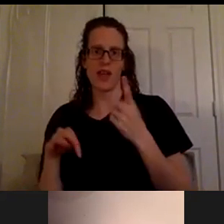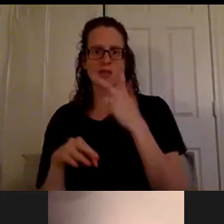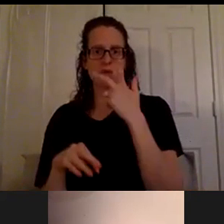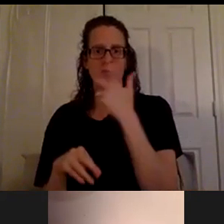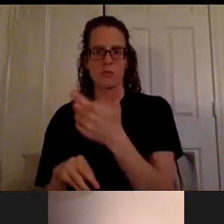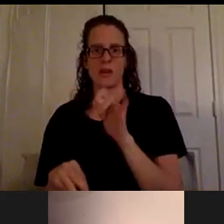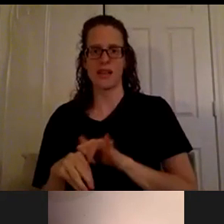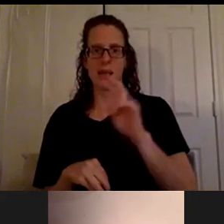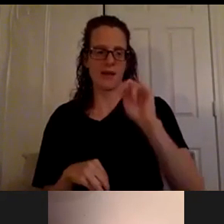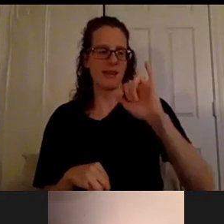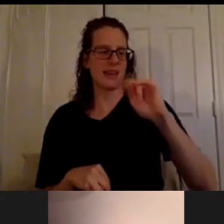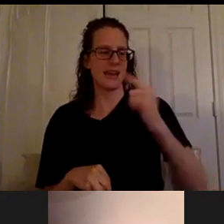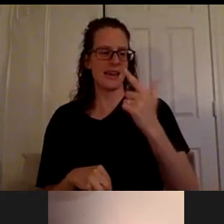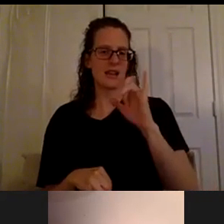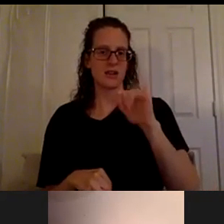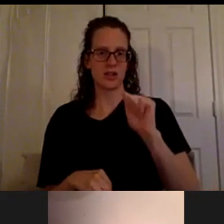and it, that would be something.